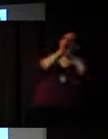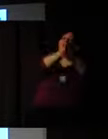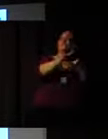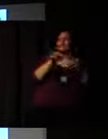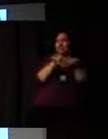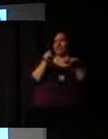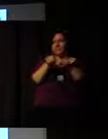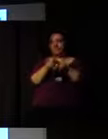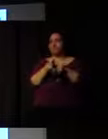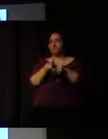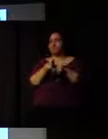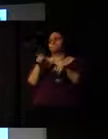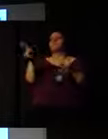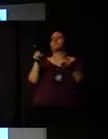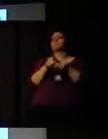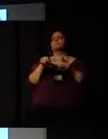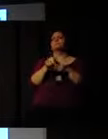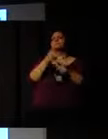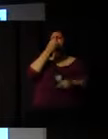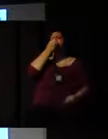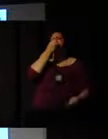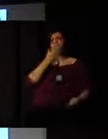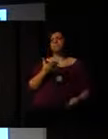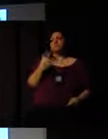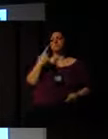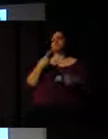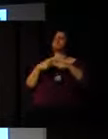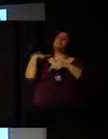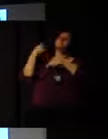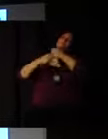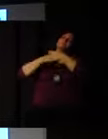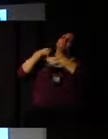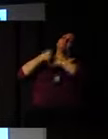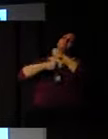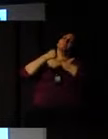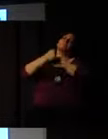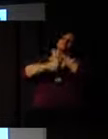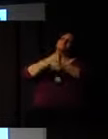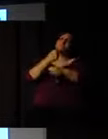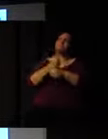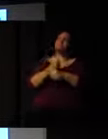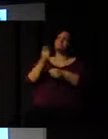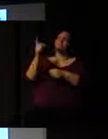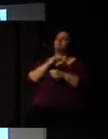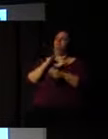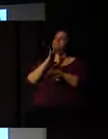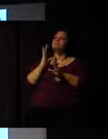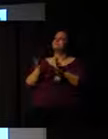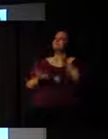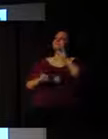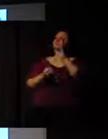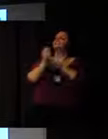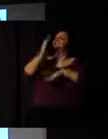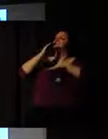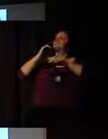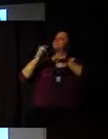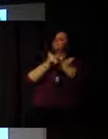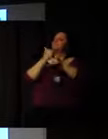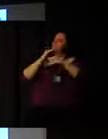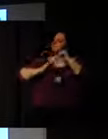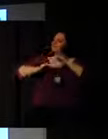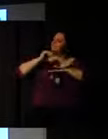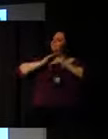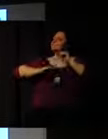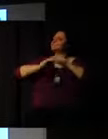They're also very good because over the years, they've built up quite a good network. So